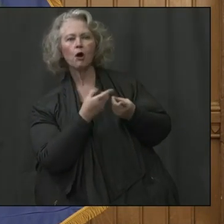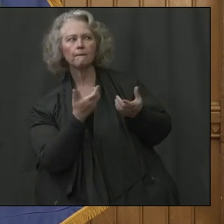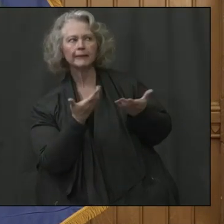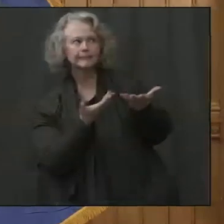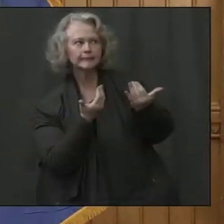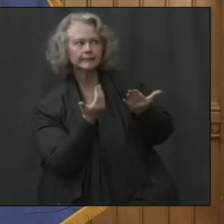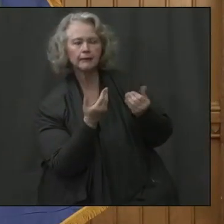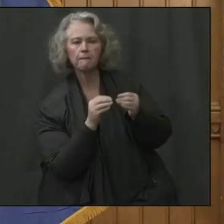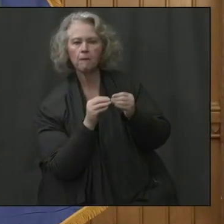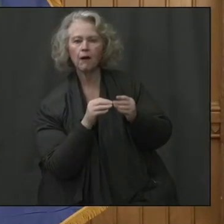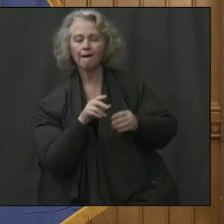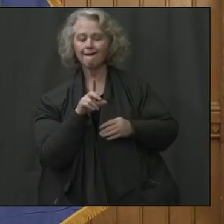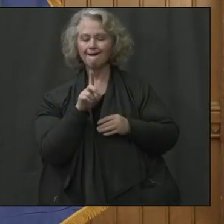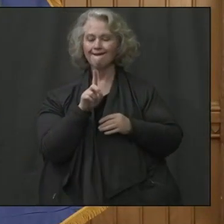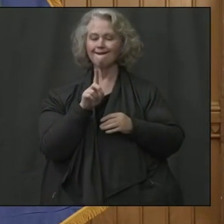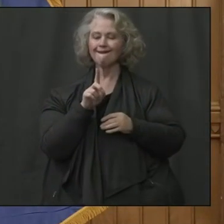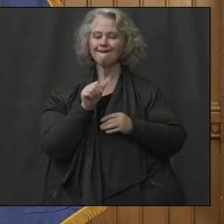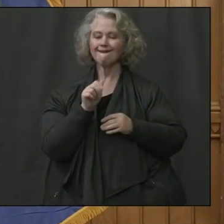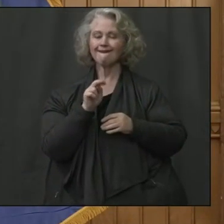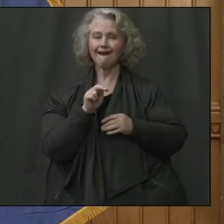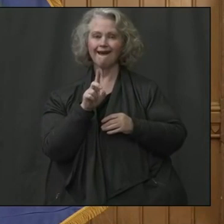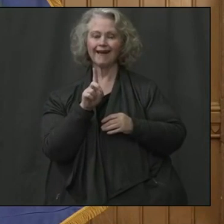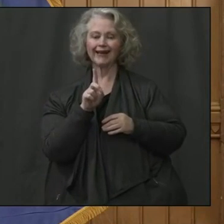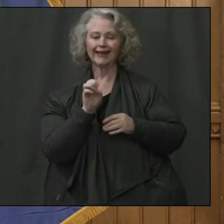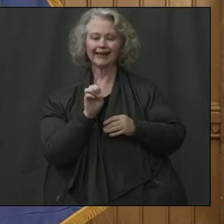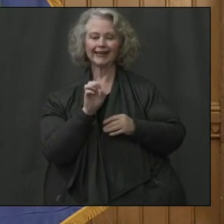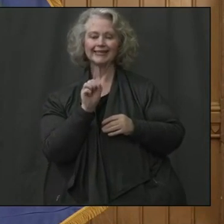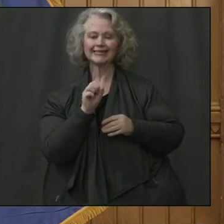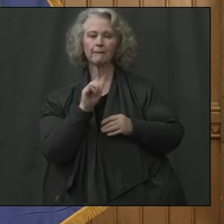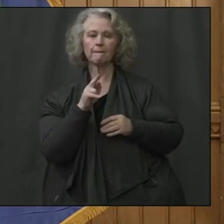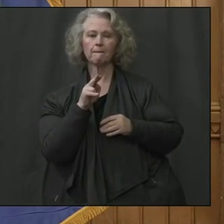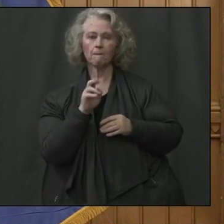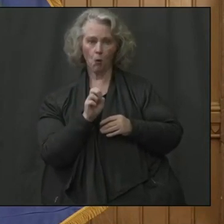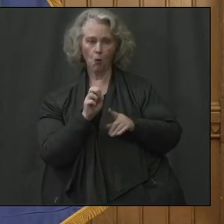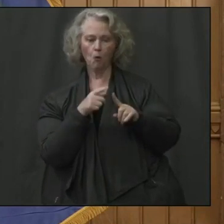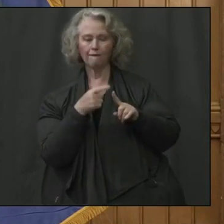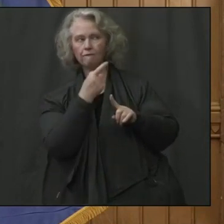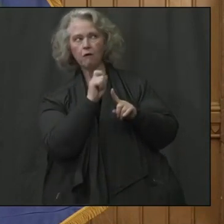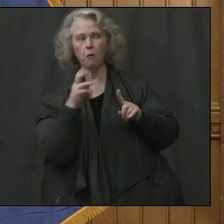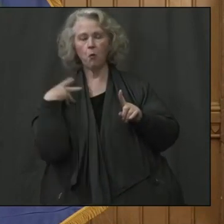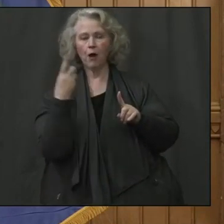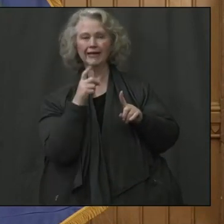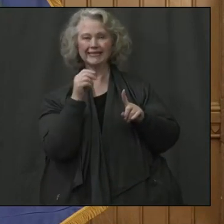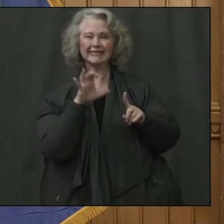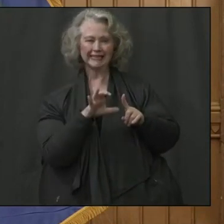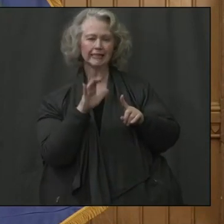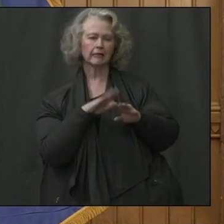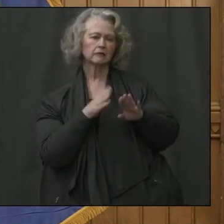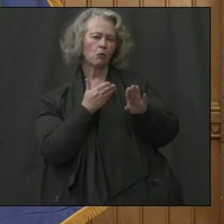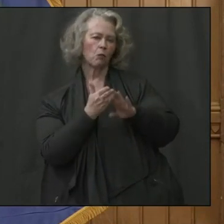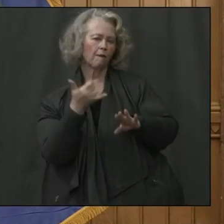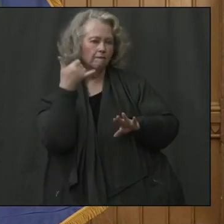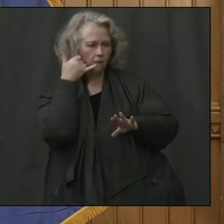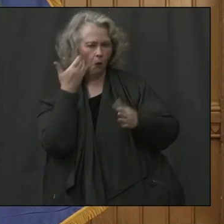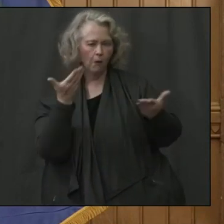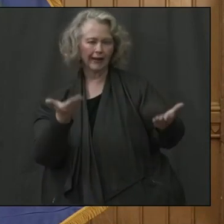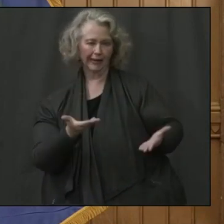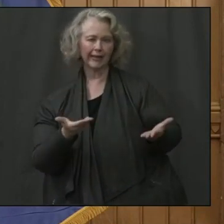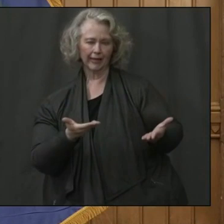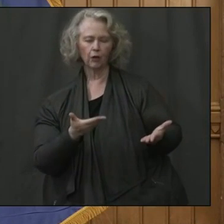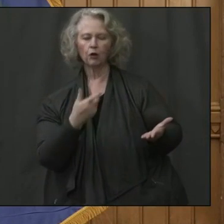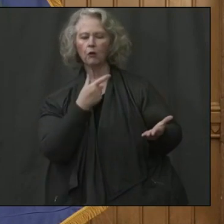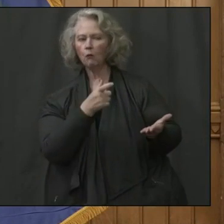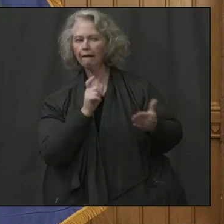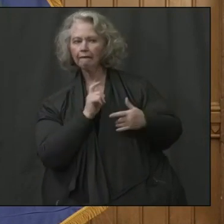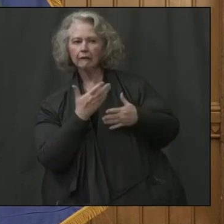DeSimone, who is on the call here, he's our eyes and ears in Washington, D.C. And we'll get you guidance and information on